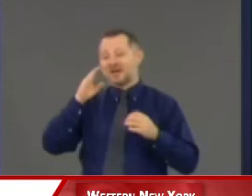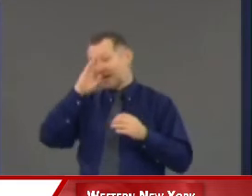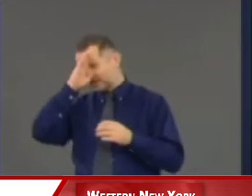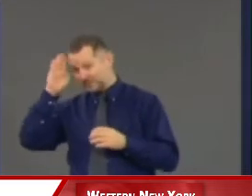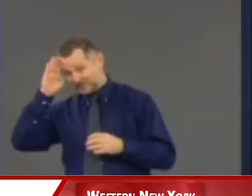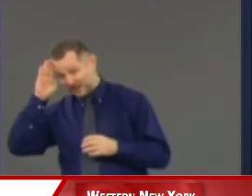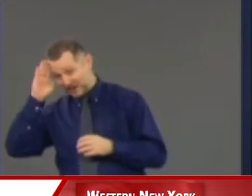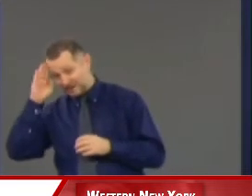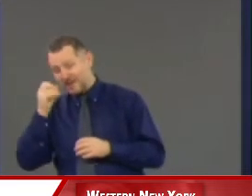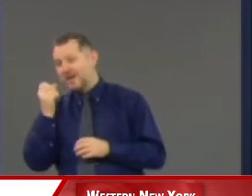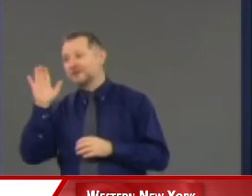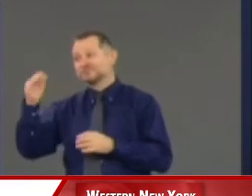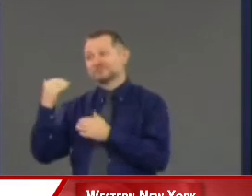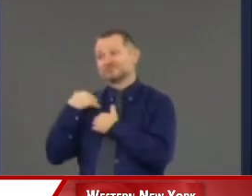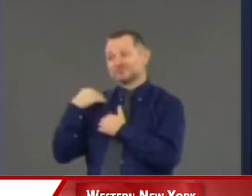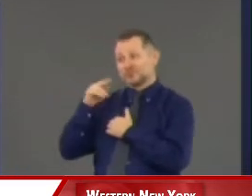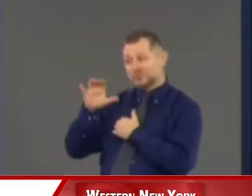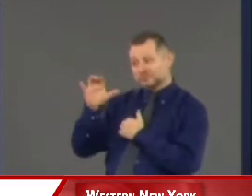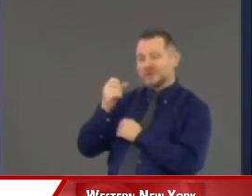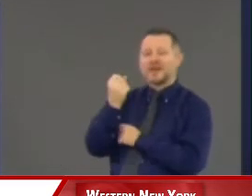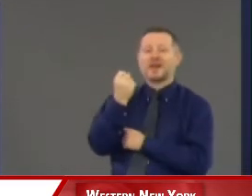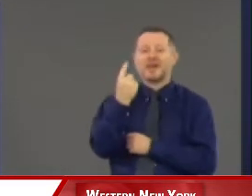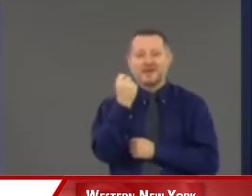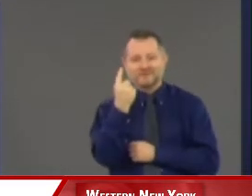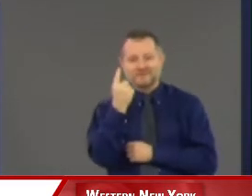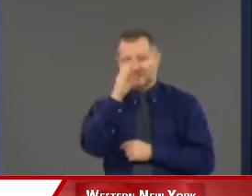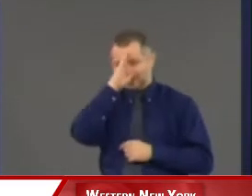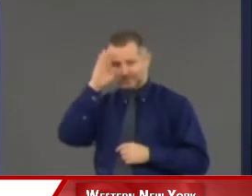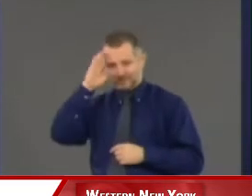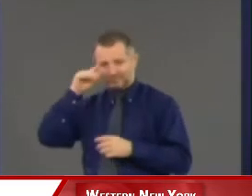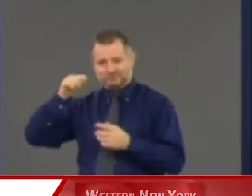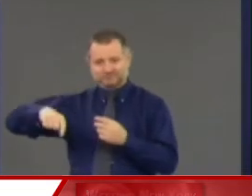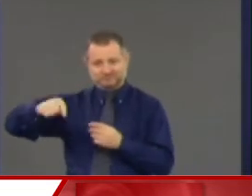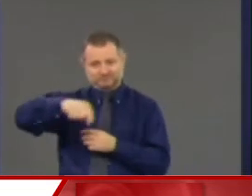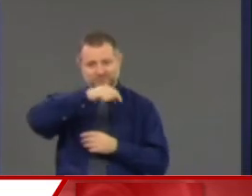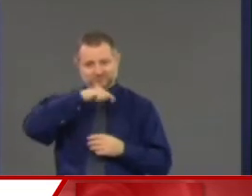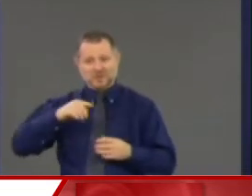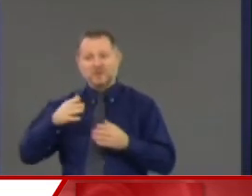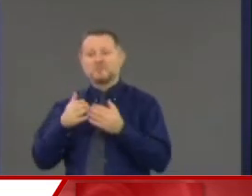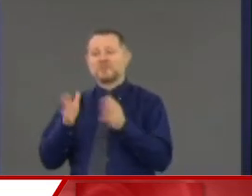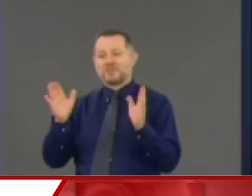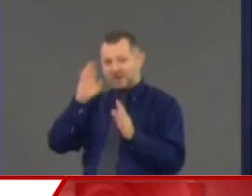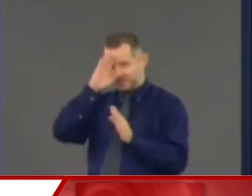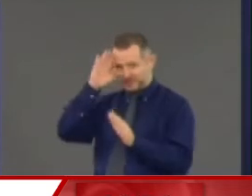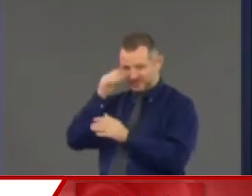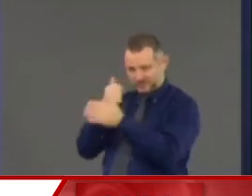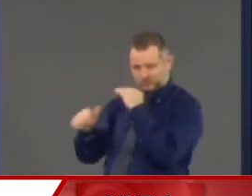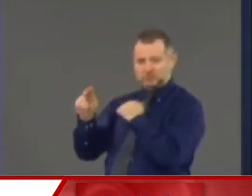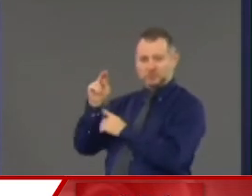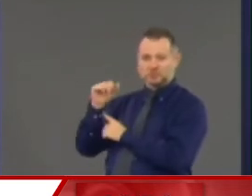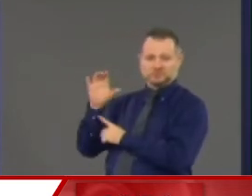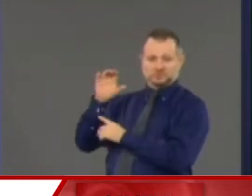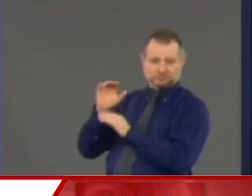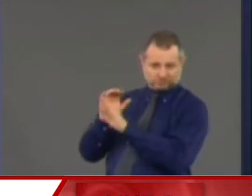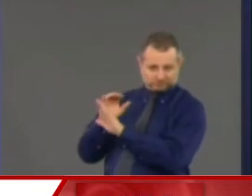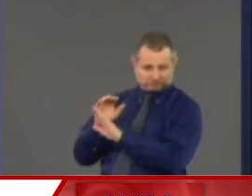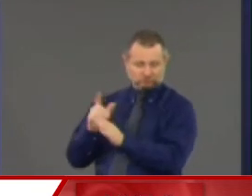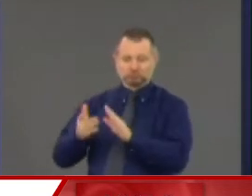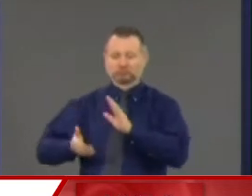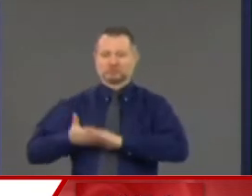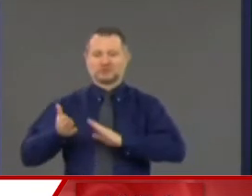New York City. Those are 11 public hospitals that the city runs.